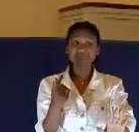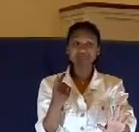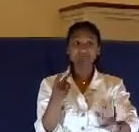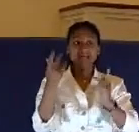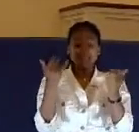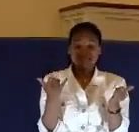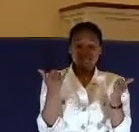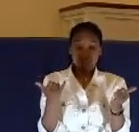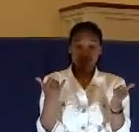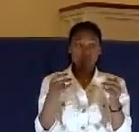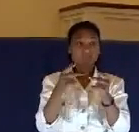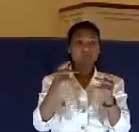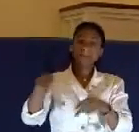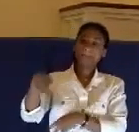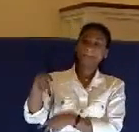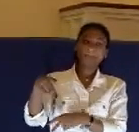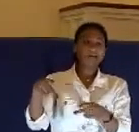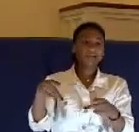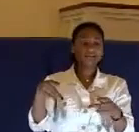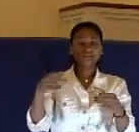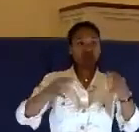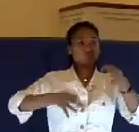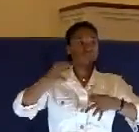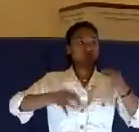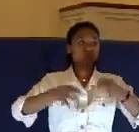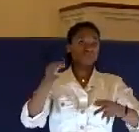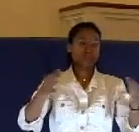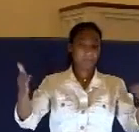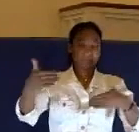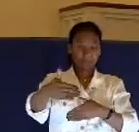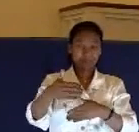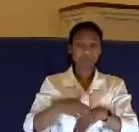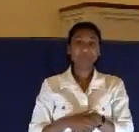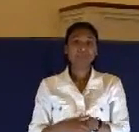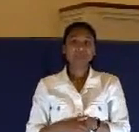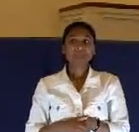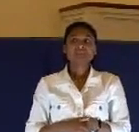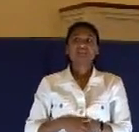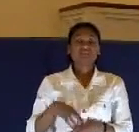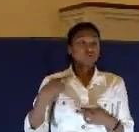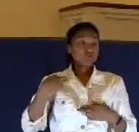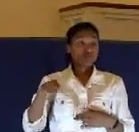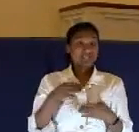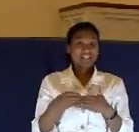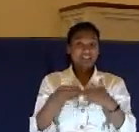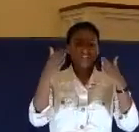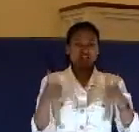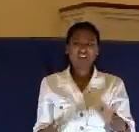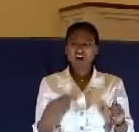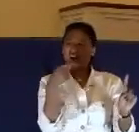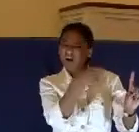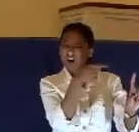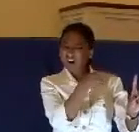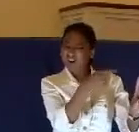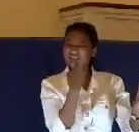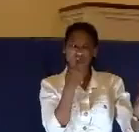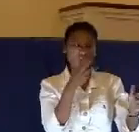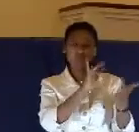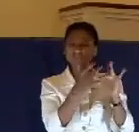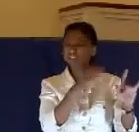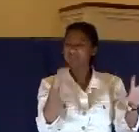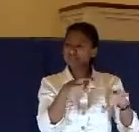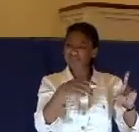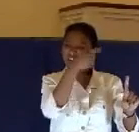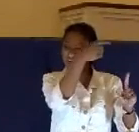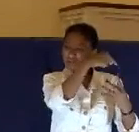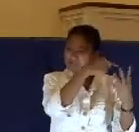judgment hall. The religious leaders are there. They're accusing him of all kinds of things. And Jesus doesn't